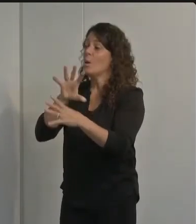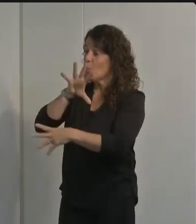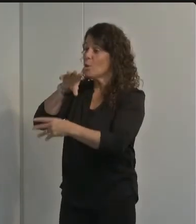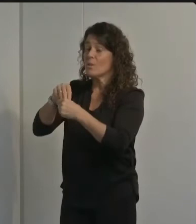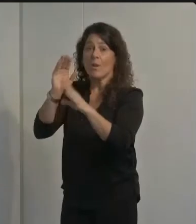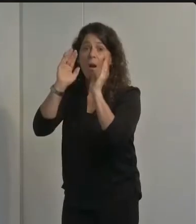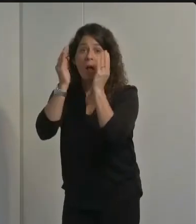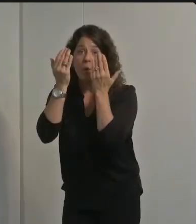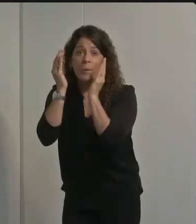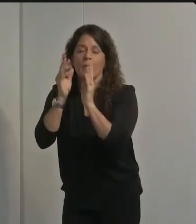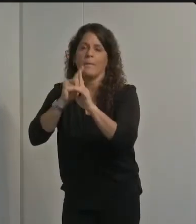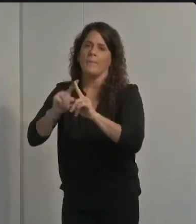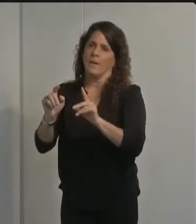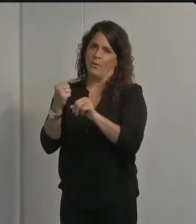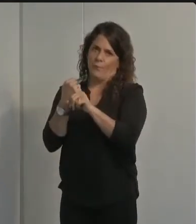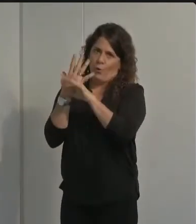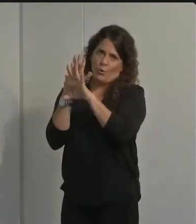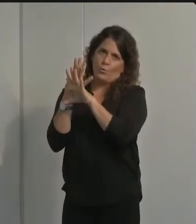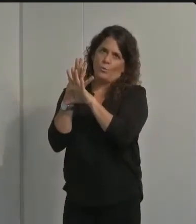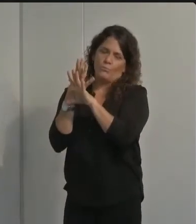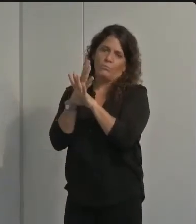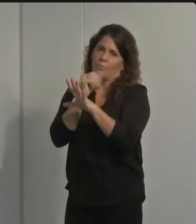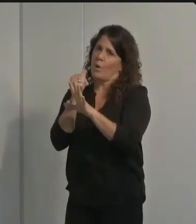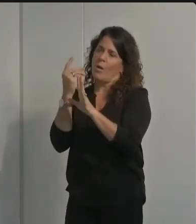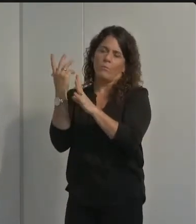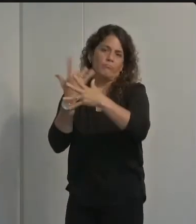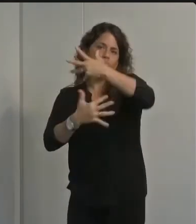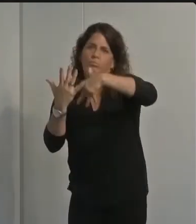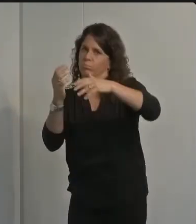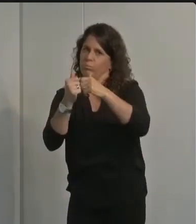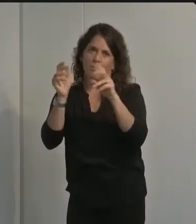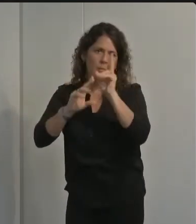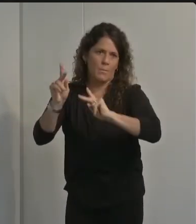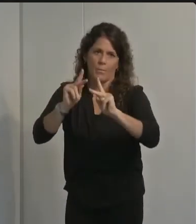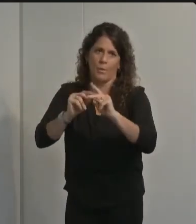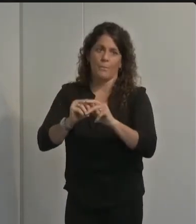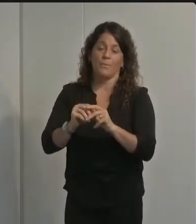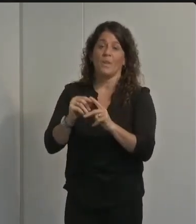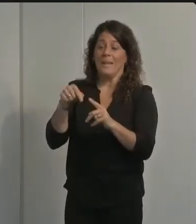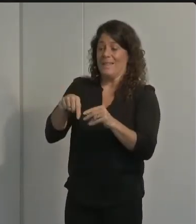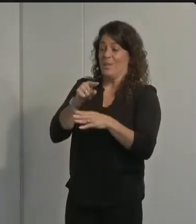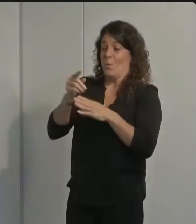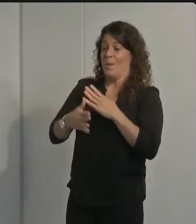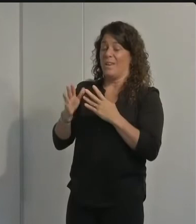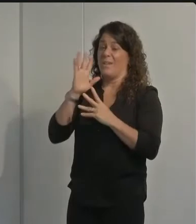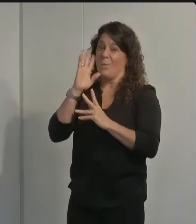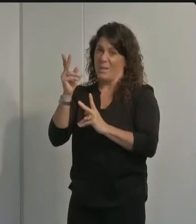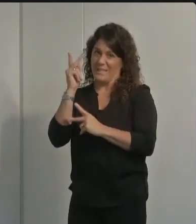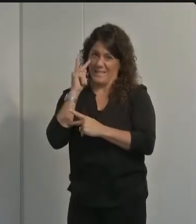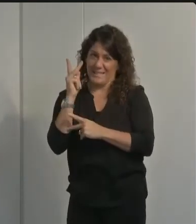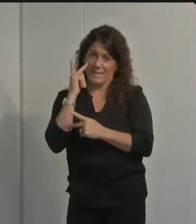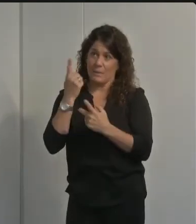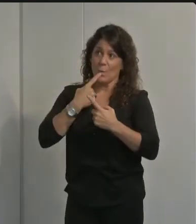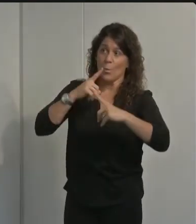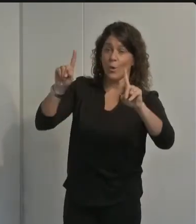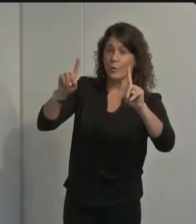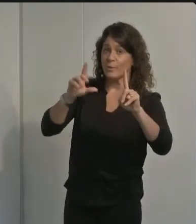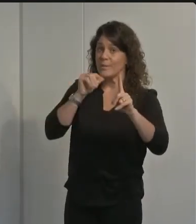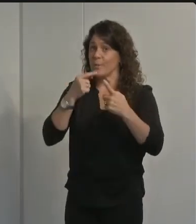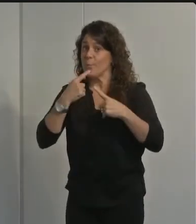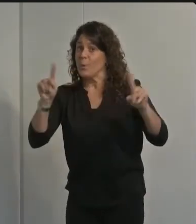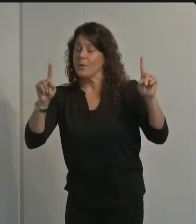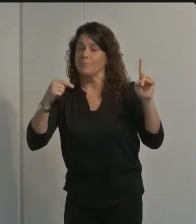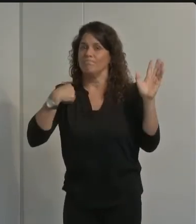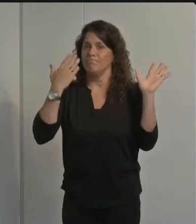virtually and so this is going to be a great test this weekend to know about the effectiveness of that and we're optimistic and hopeful that that's going to be very